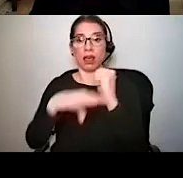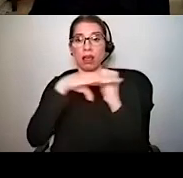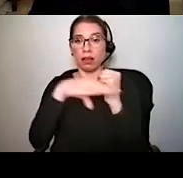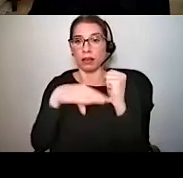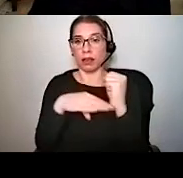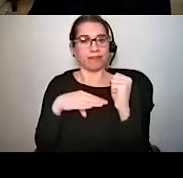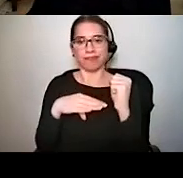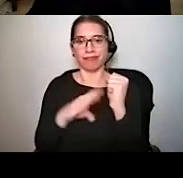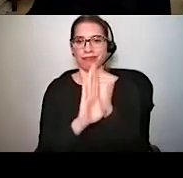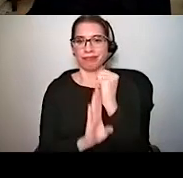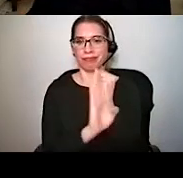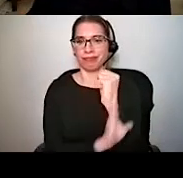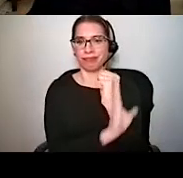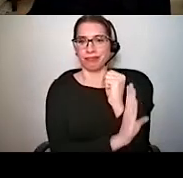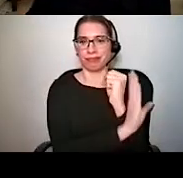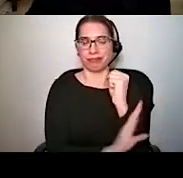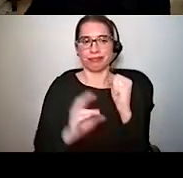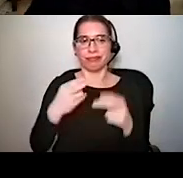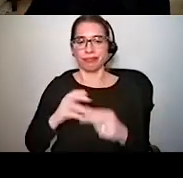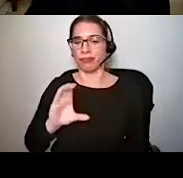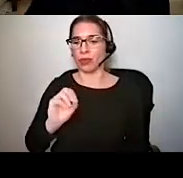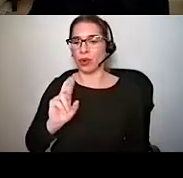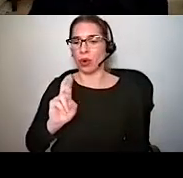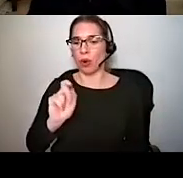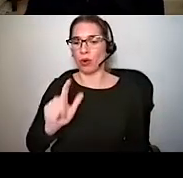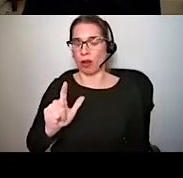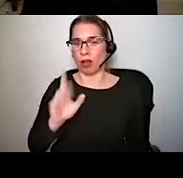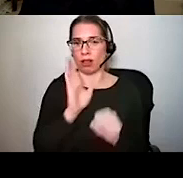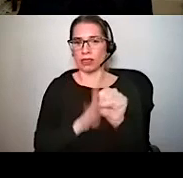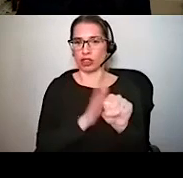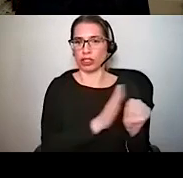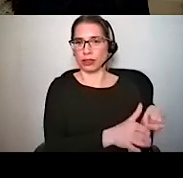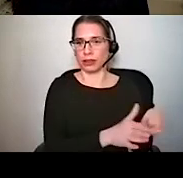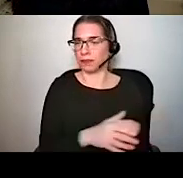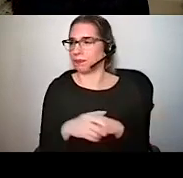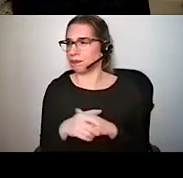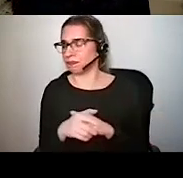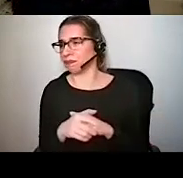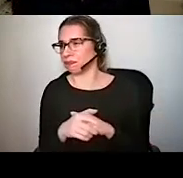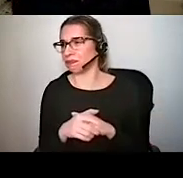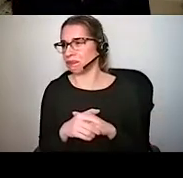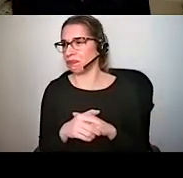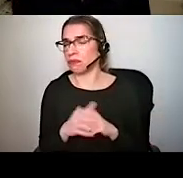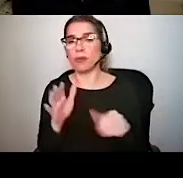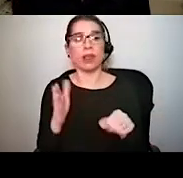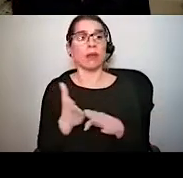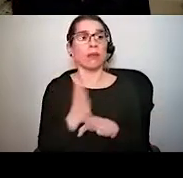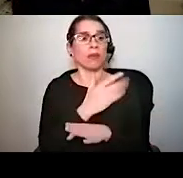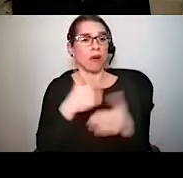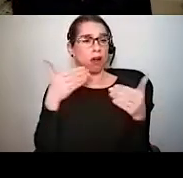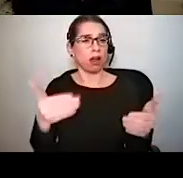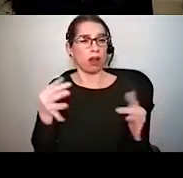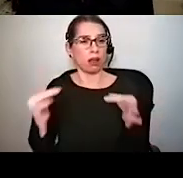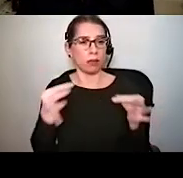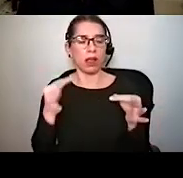sections out as illustrated here. And before we dive in further, I wanted to take a moment to remind